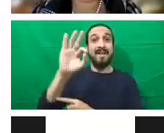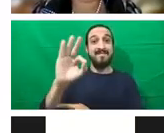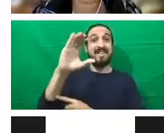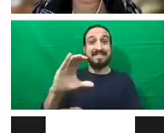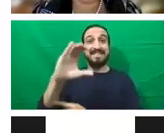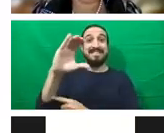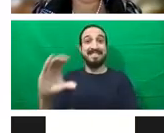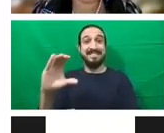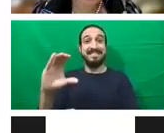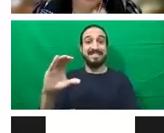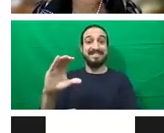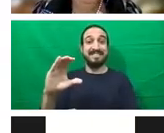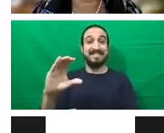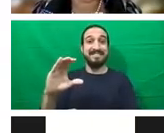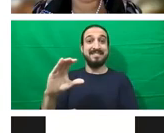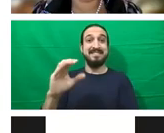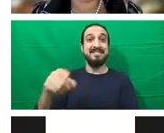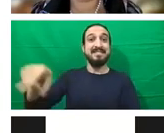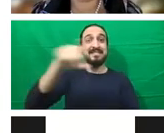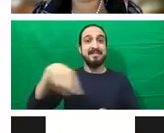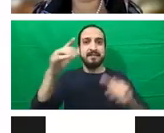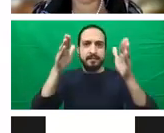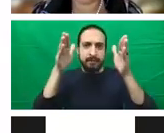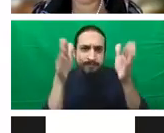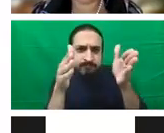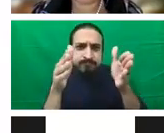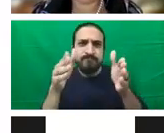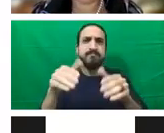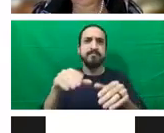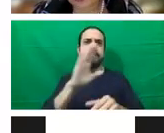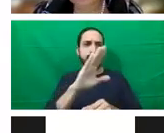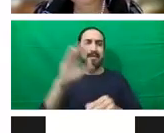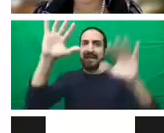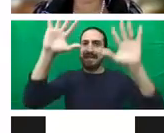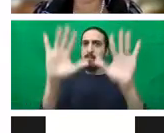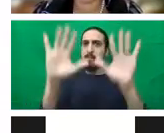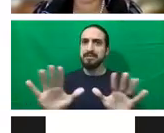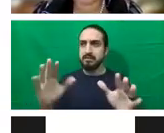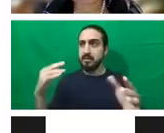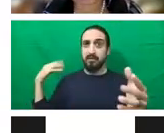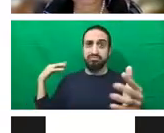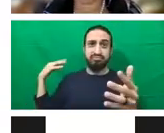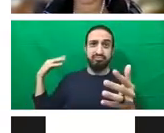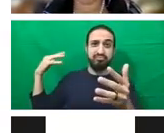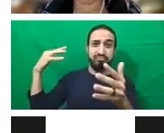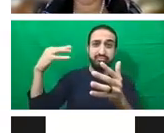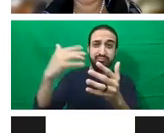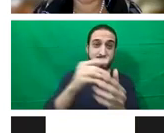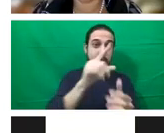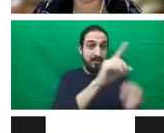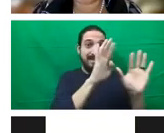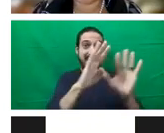on climate mitigation until really early in the 2000s, when it was understood that climate adaptation